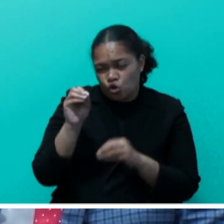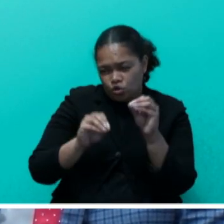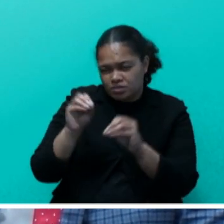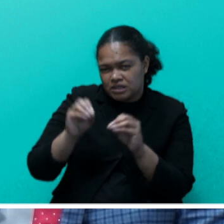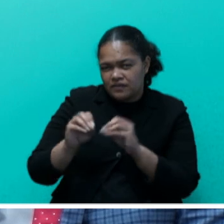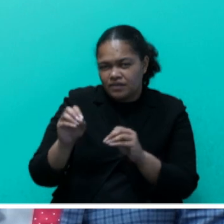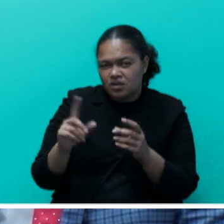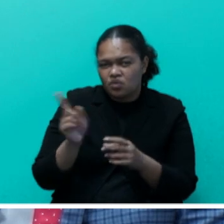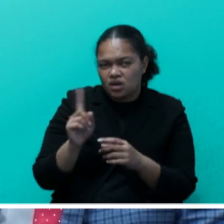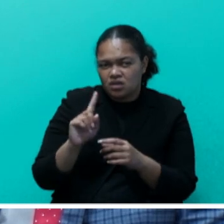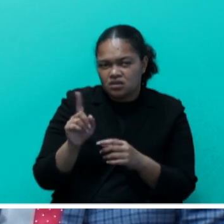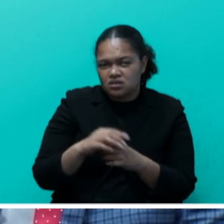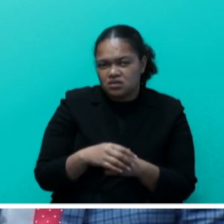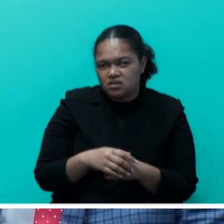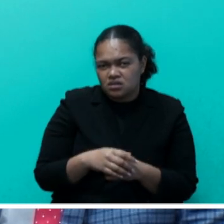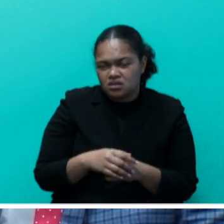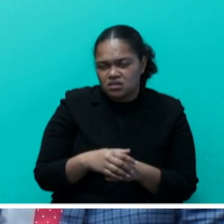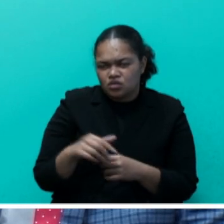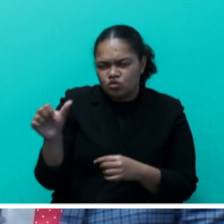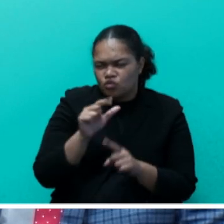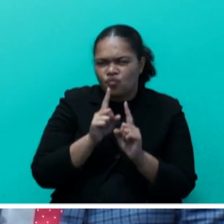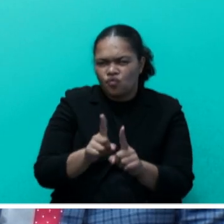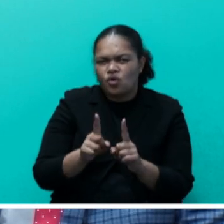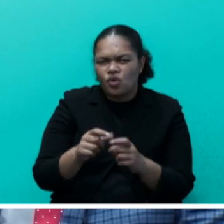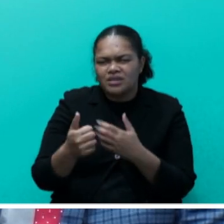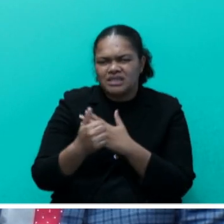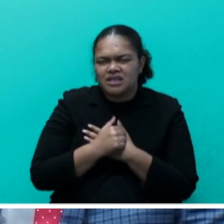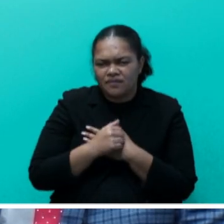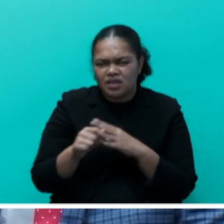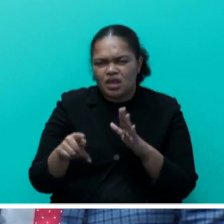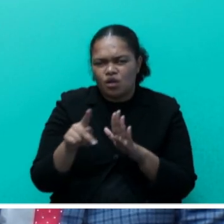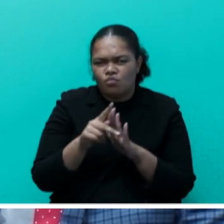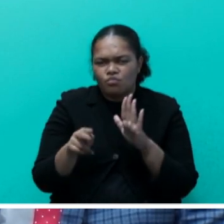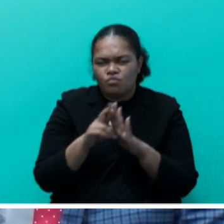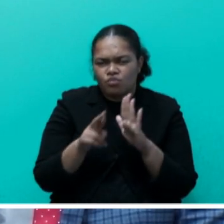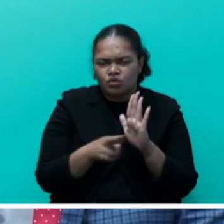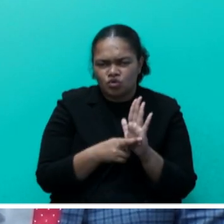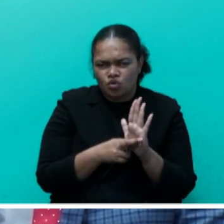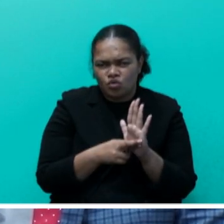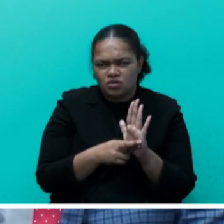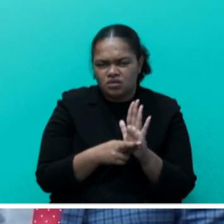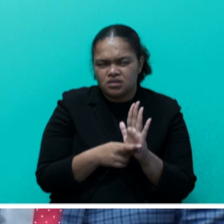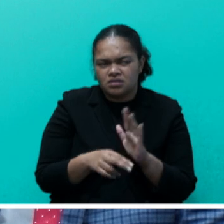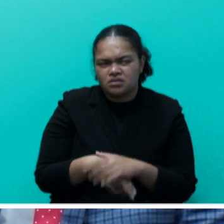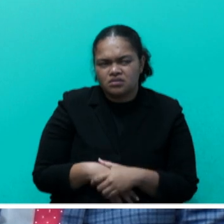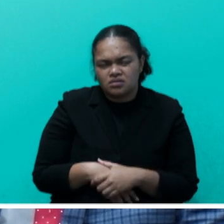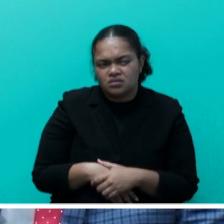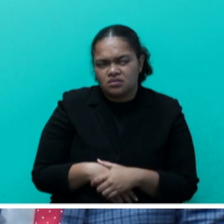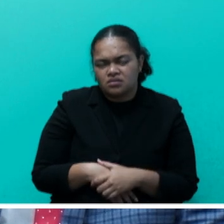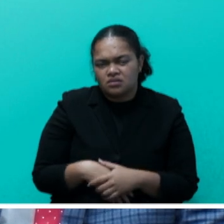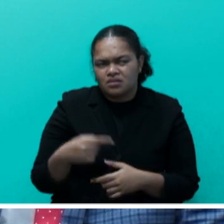protocols. So it needs, from what I've seen, even